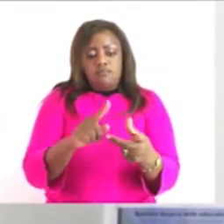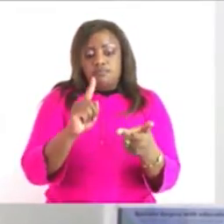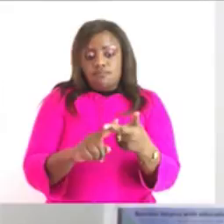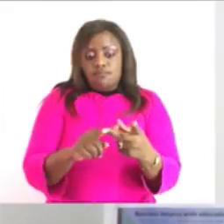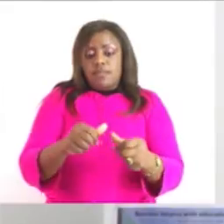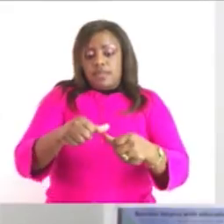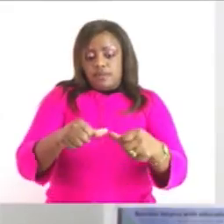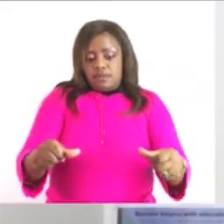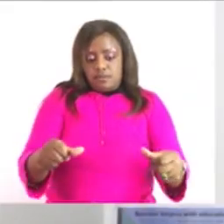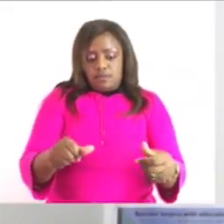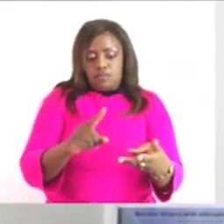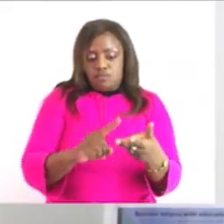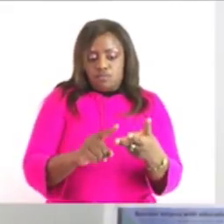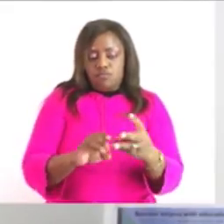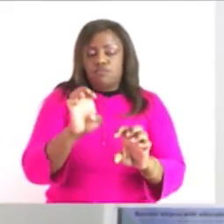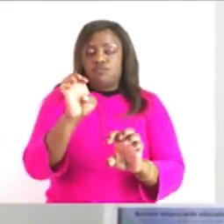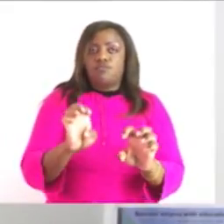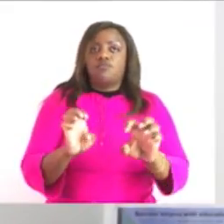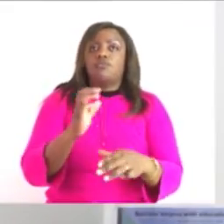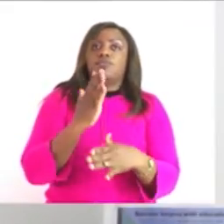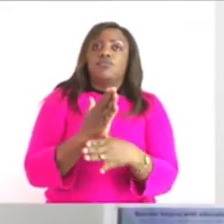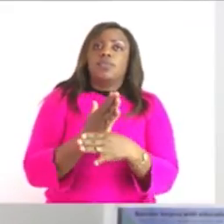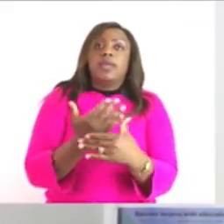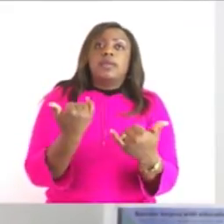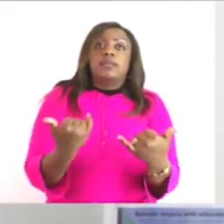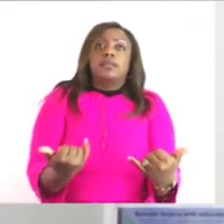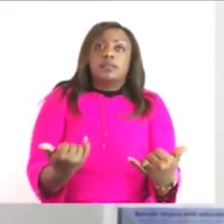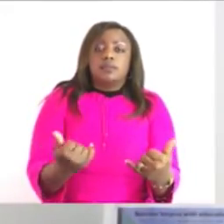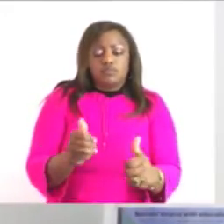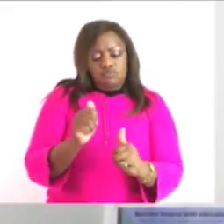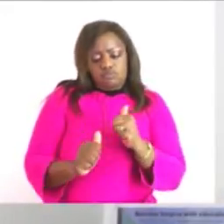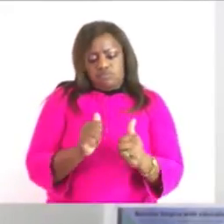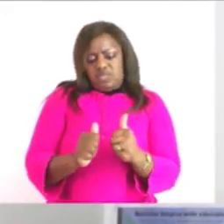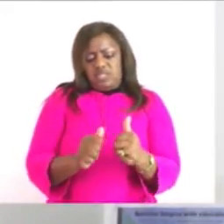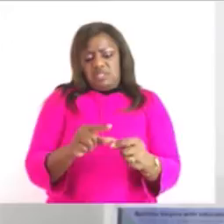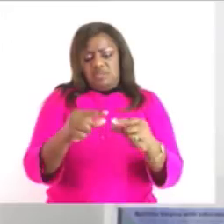our work so in order to give